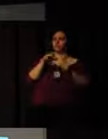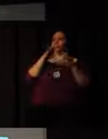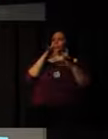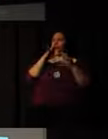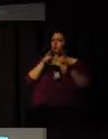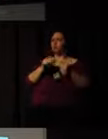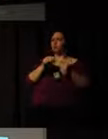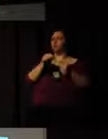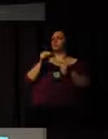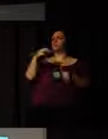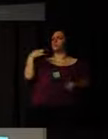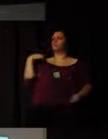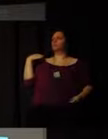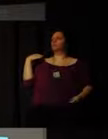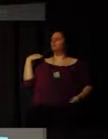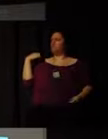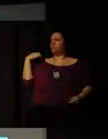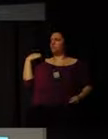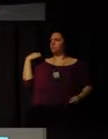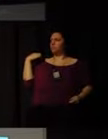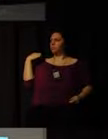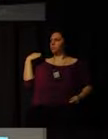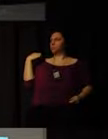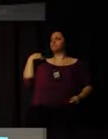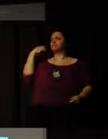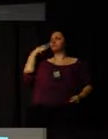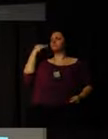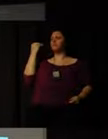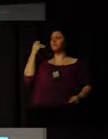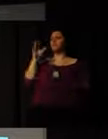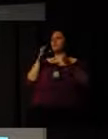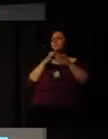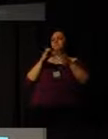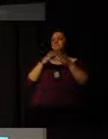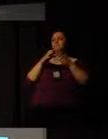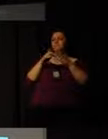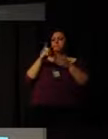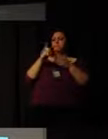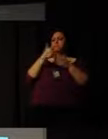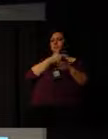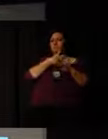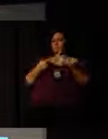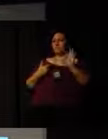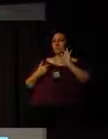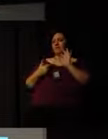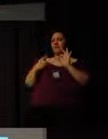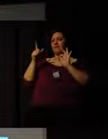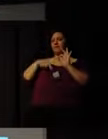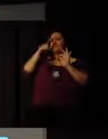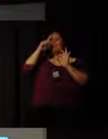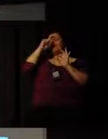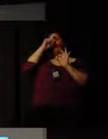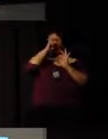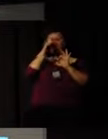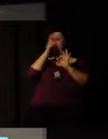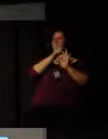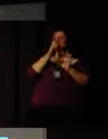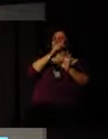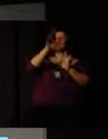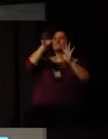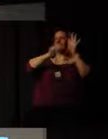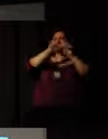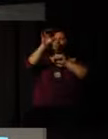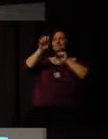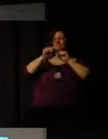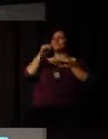know as non-government organizations, it's very difficult to bring on people to pay salaries. You know, South